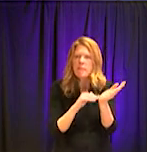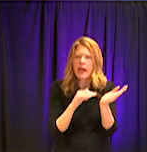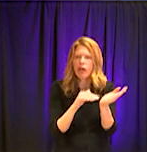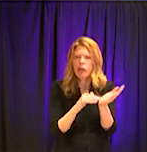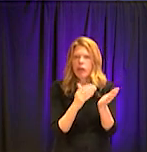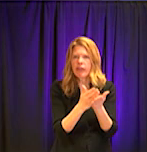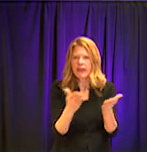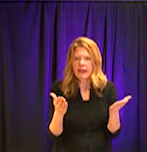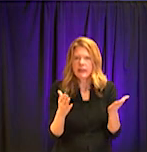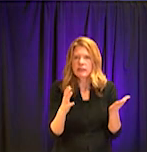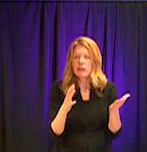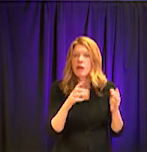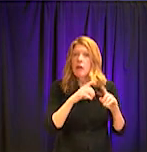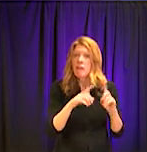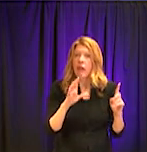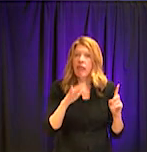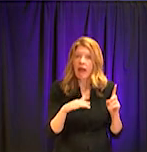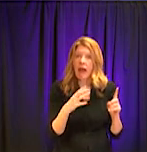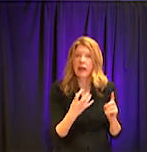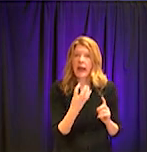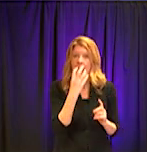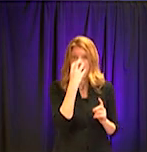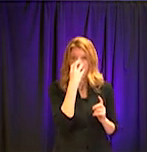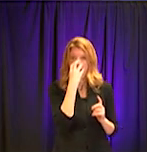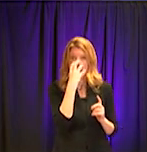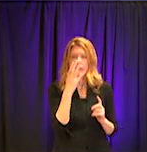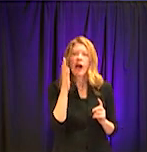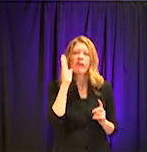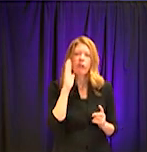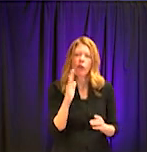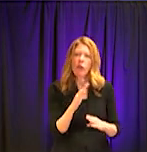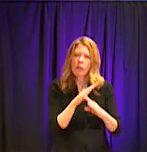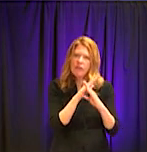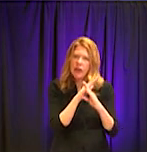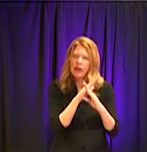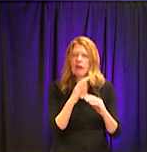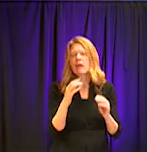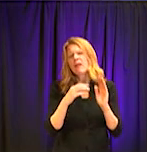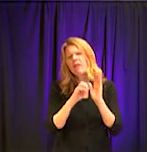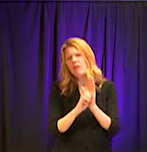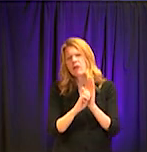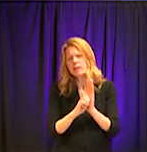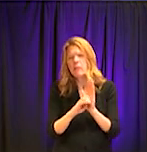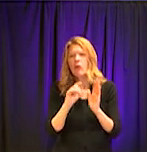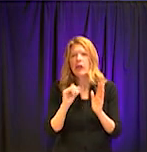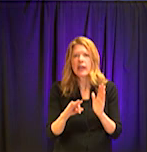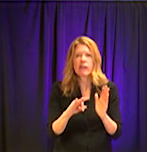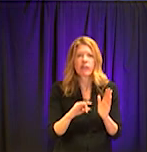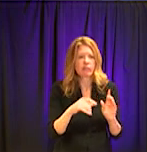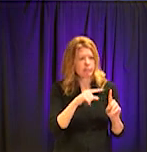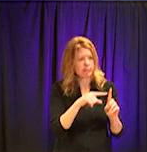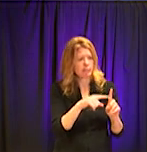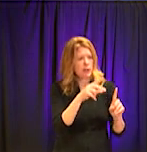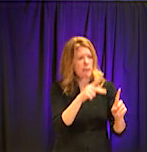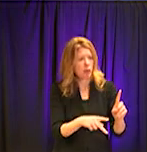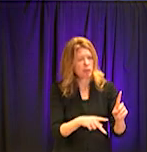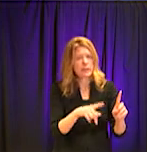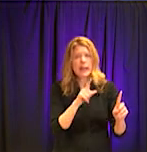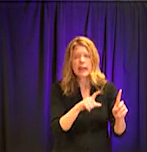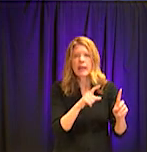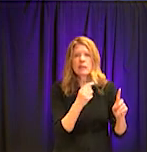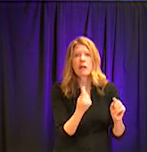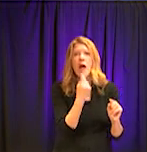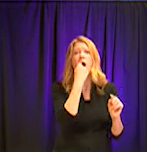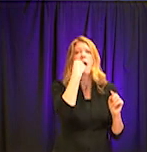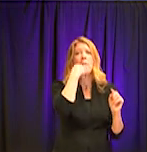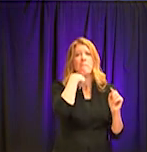N95 respirator protects you from. So a patient that might need to be put on a ventilator needs to have a breathing tube placed.